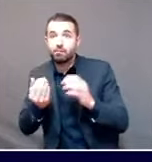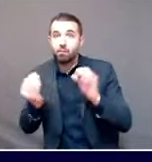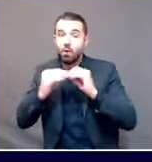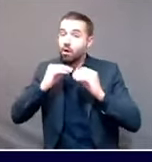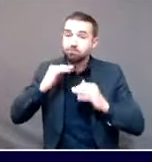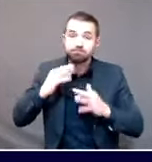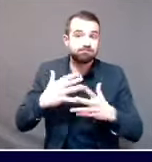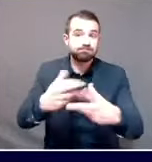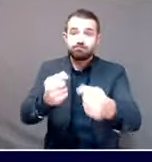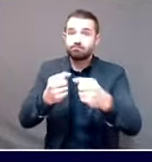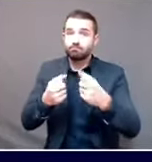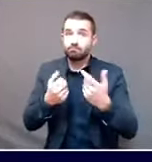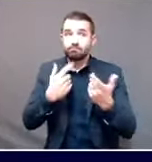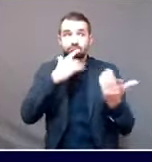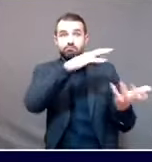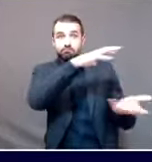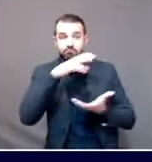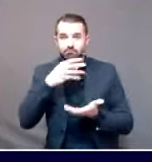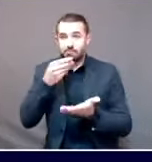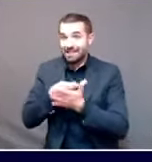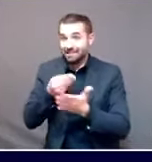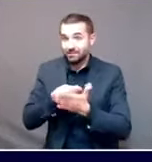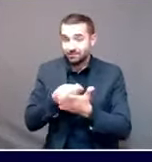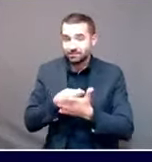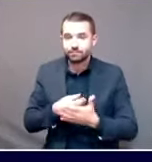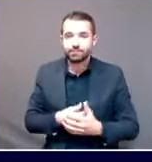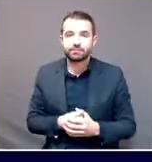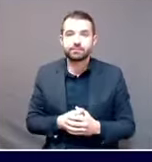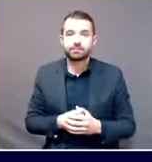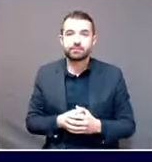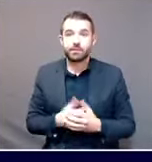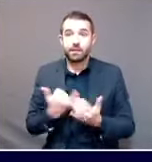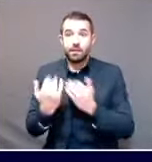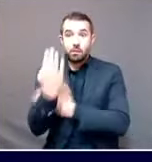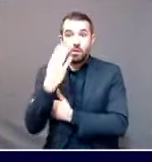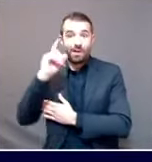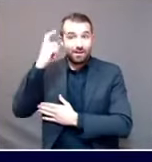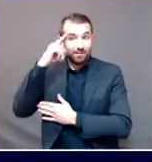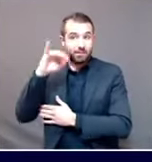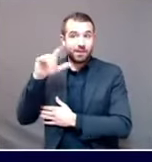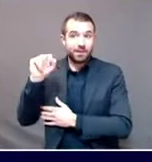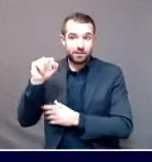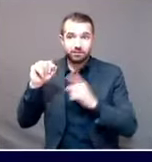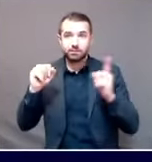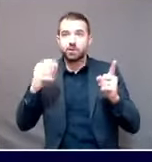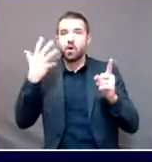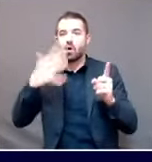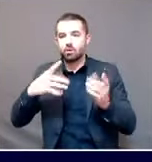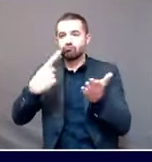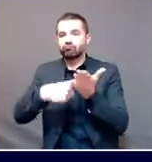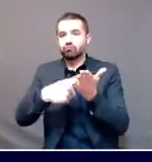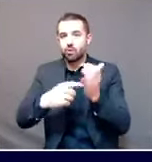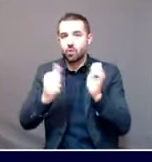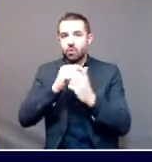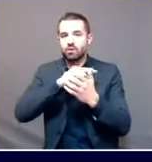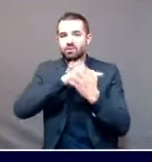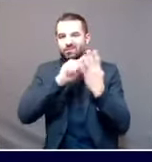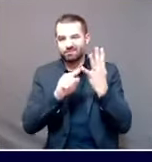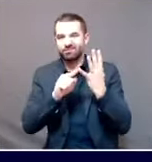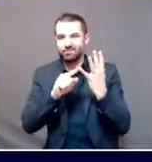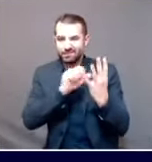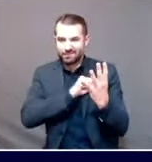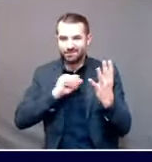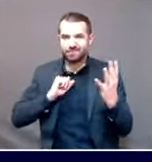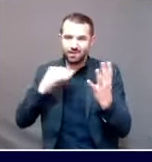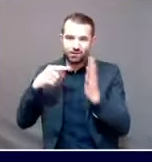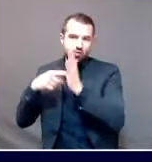about this very topic. We are hopeful that our delegation working with leaders in Congress will be able to secure some funding